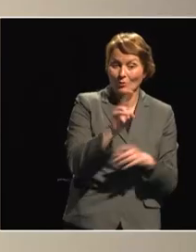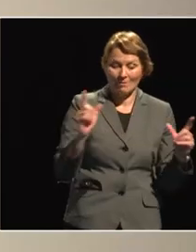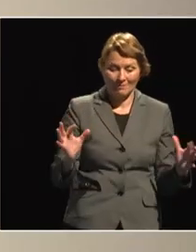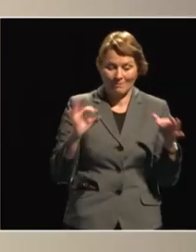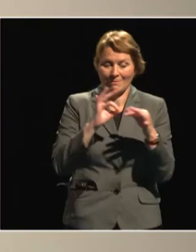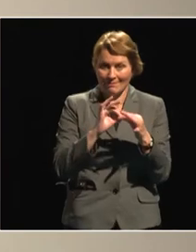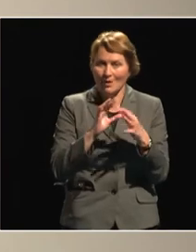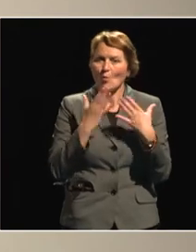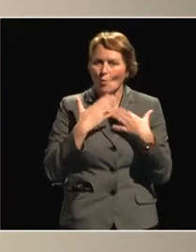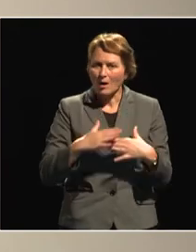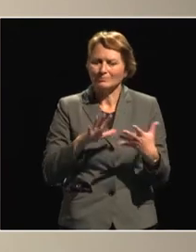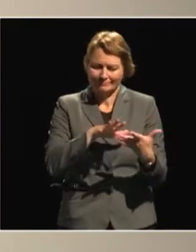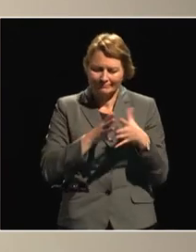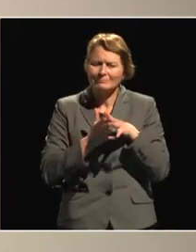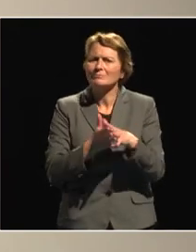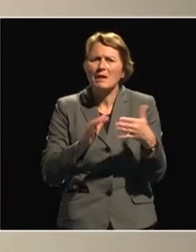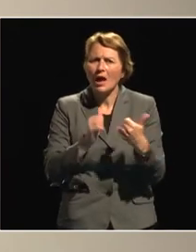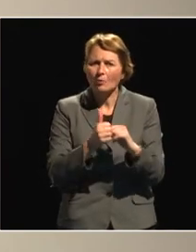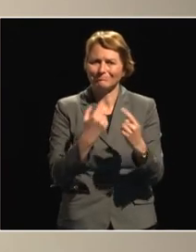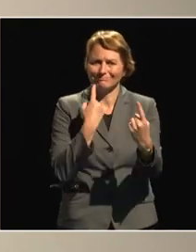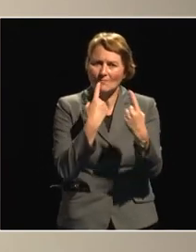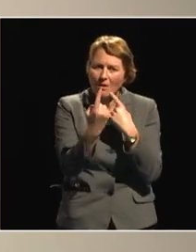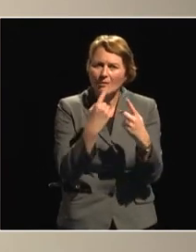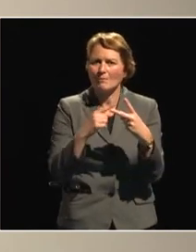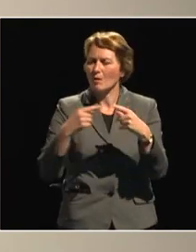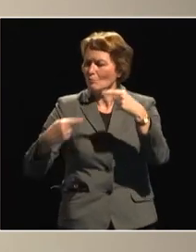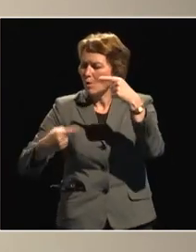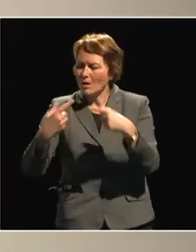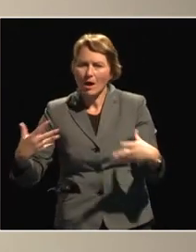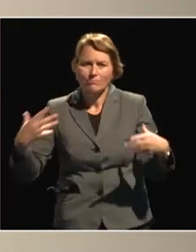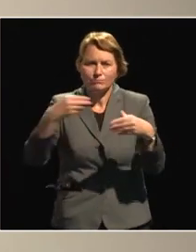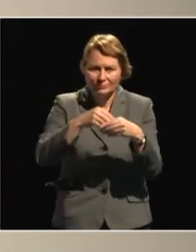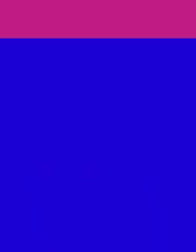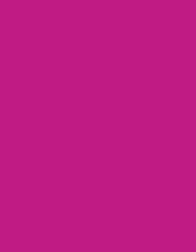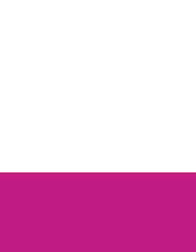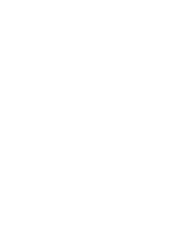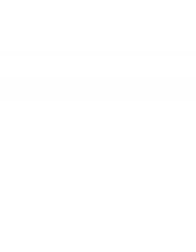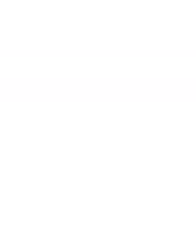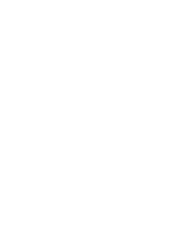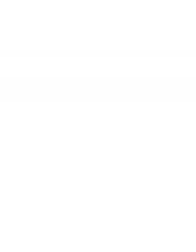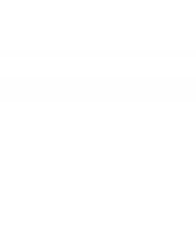through their dialogue and political cooperation as well as au eu agribusiness platform